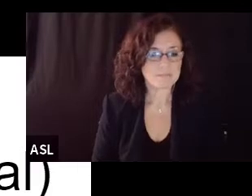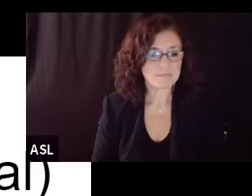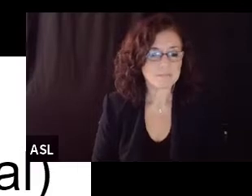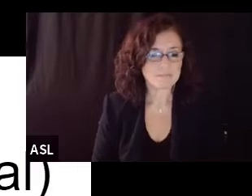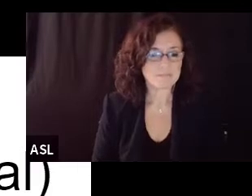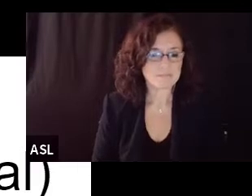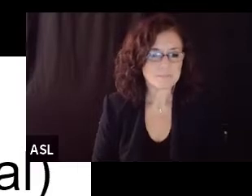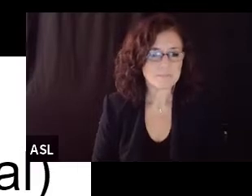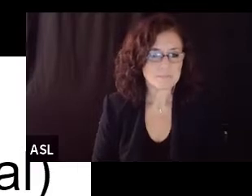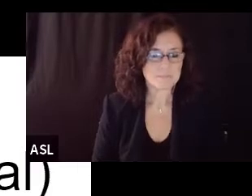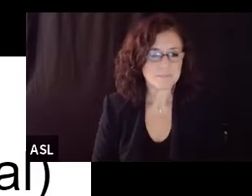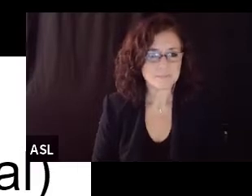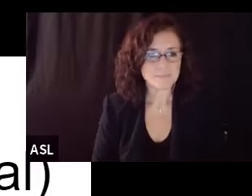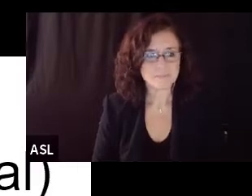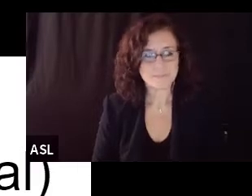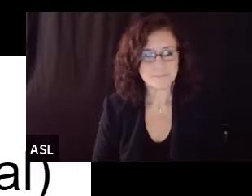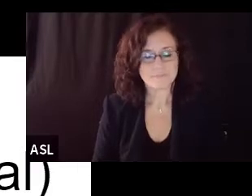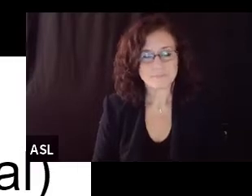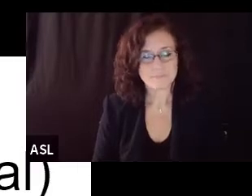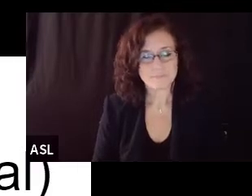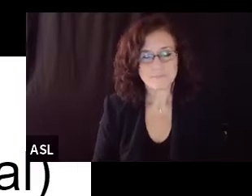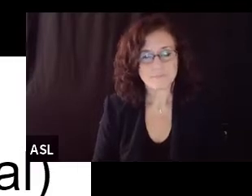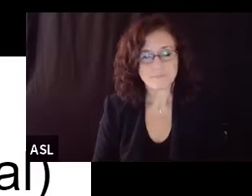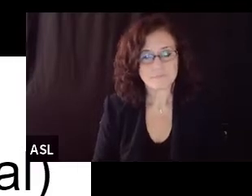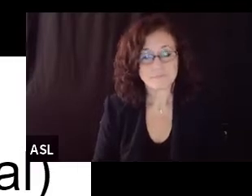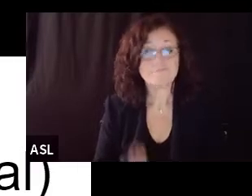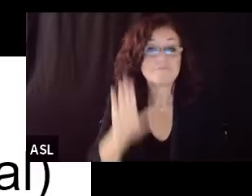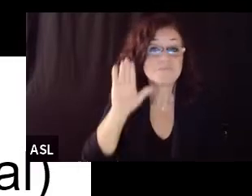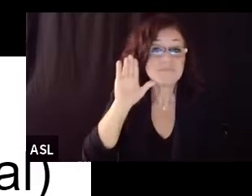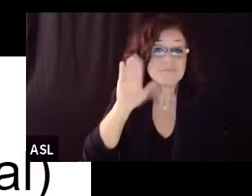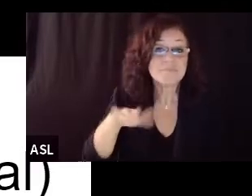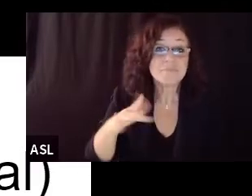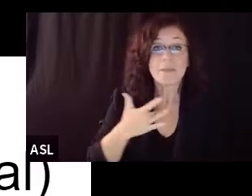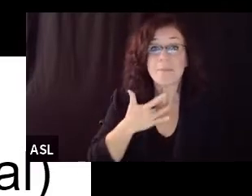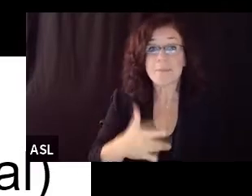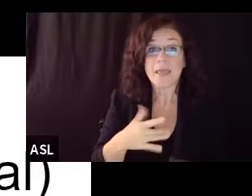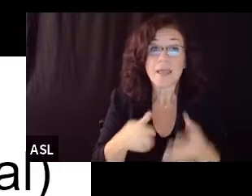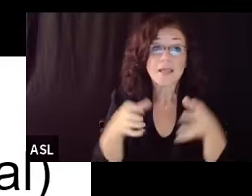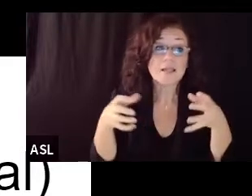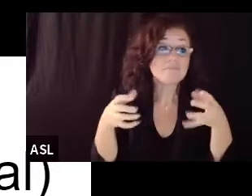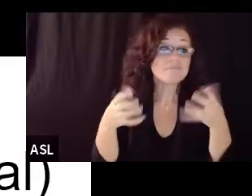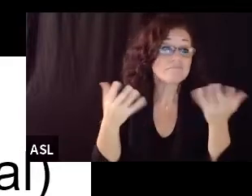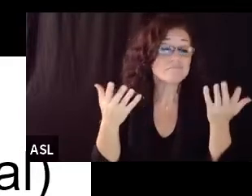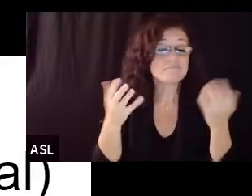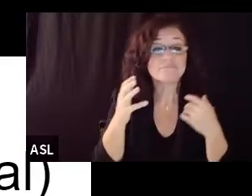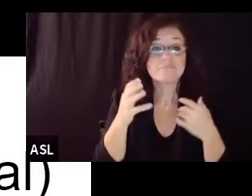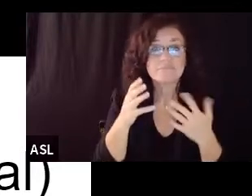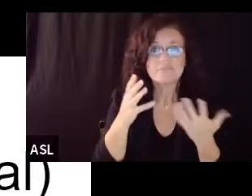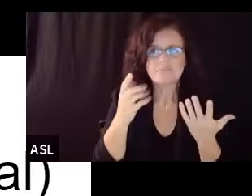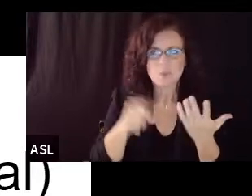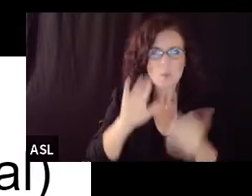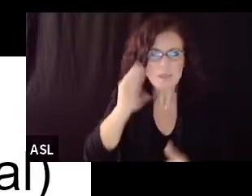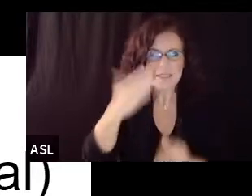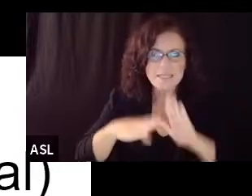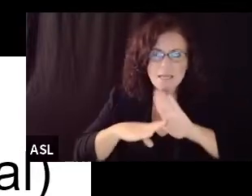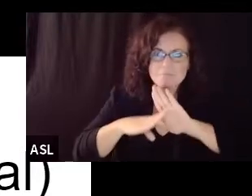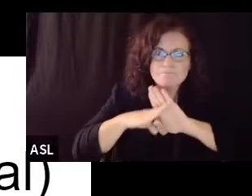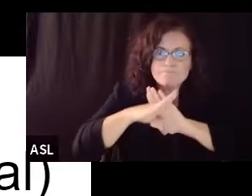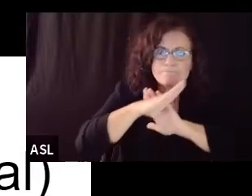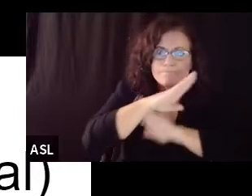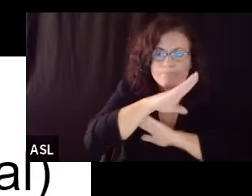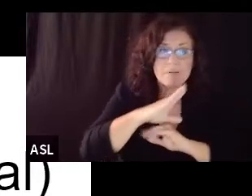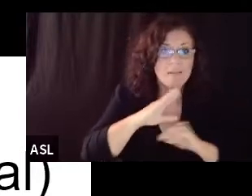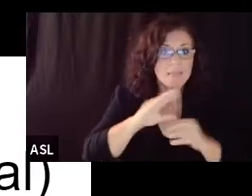takes um sometimes um one two or three weeks for the hospitals to feel the impact of changes in the